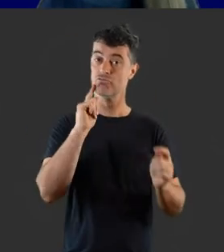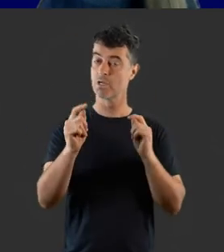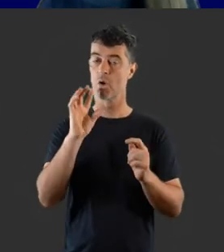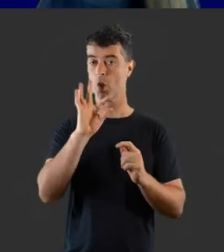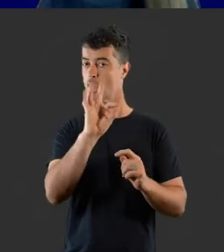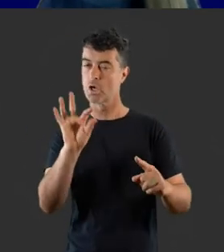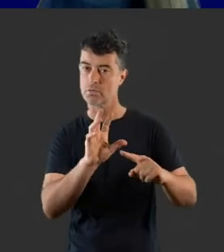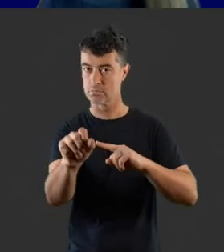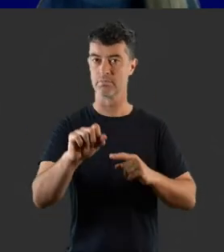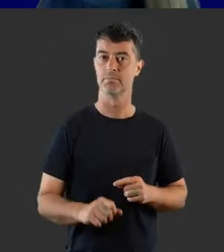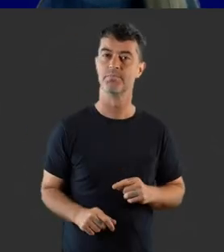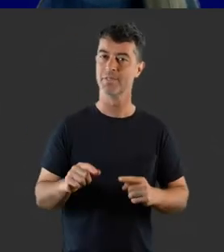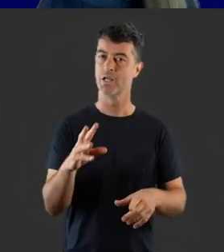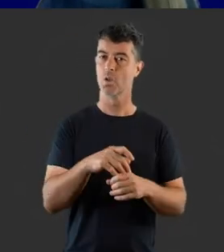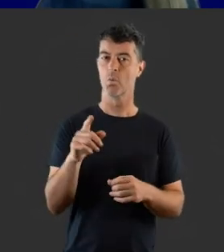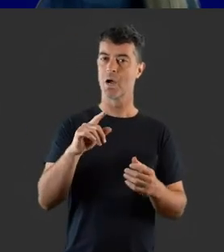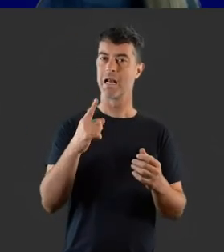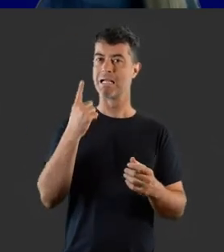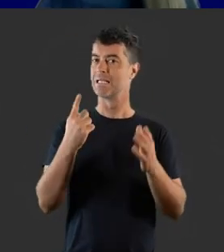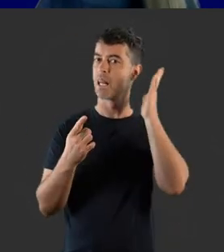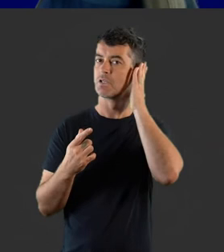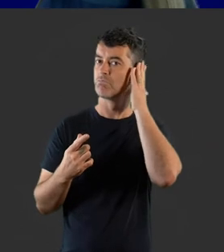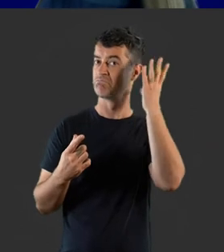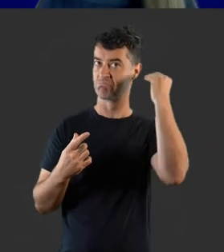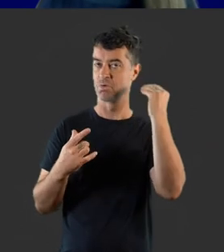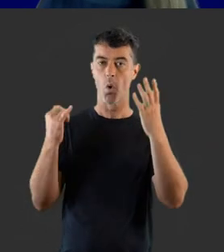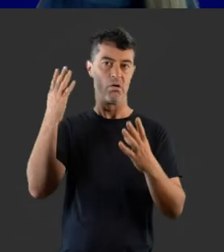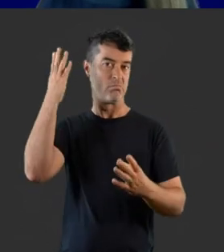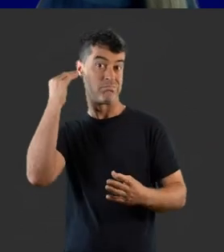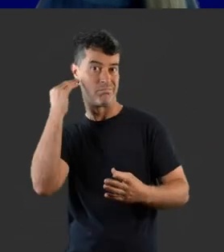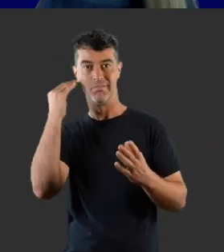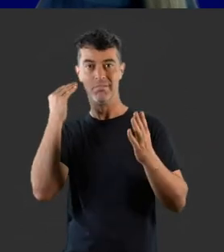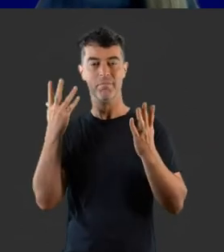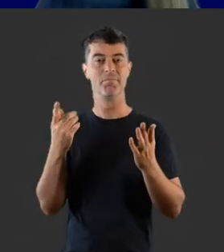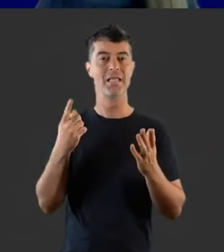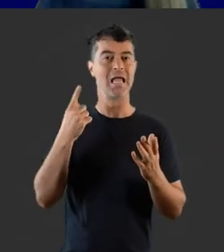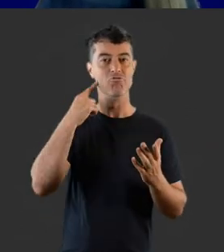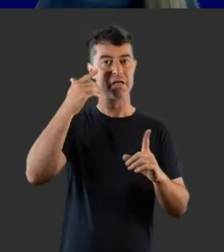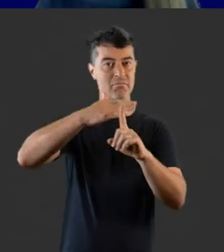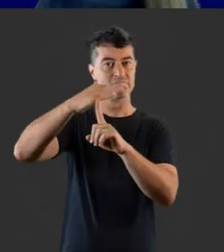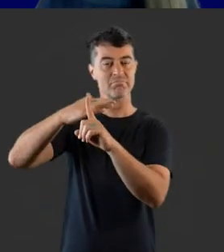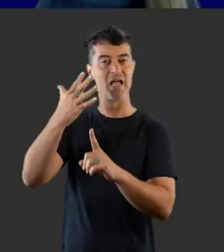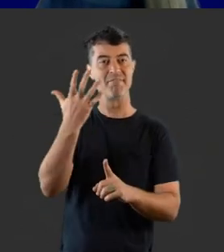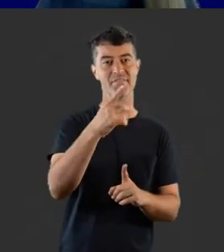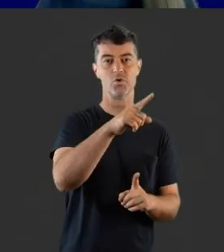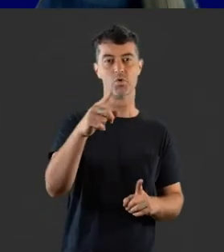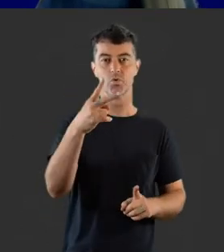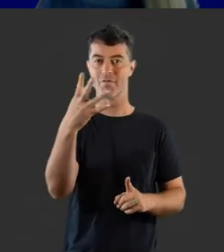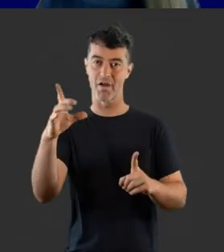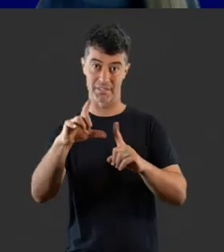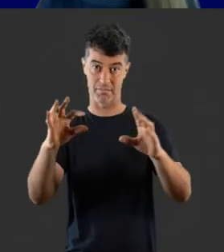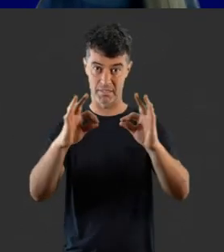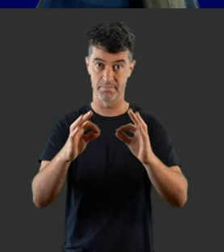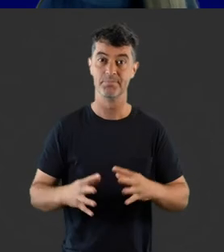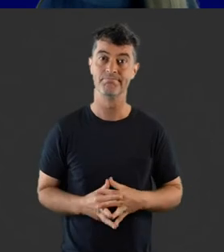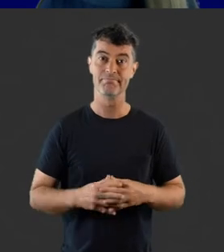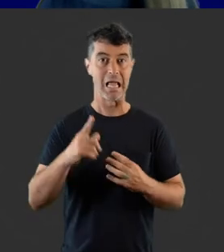however, that this screening will not detect. These include single-sided hearing losses, hearing levels in the 15 to 25